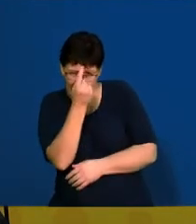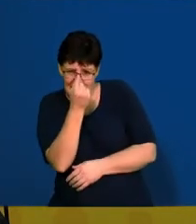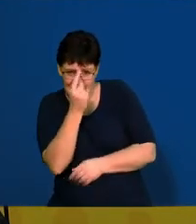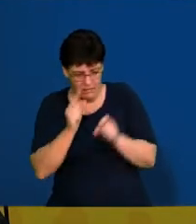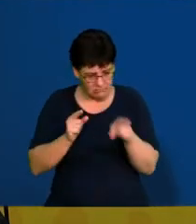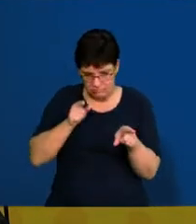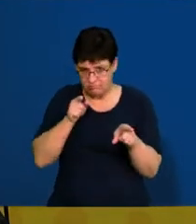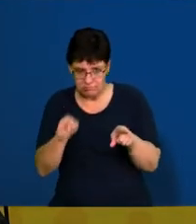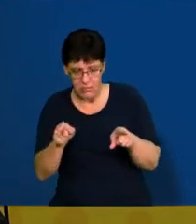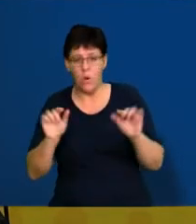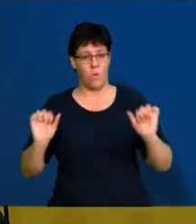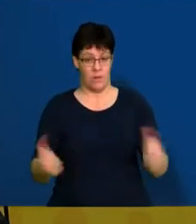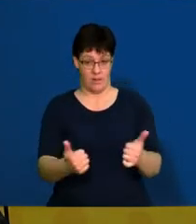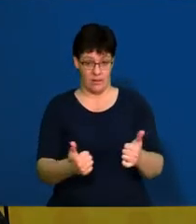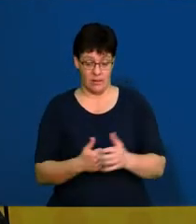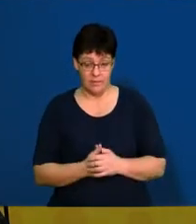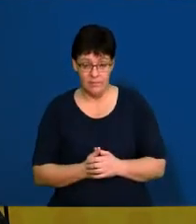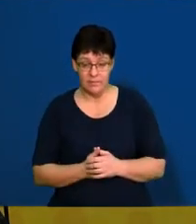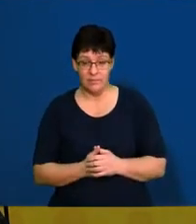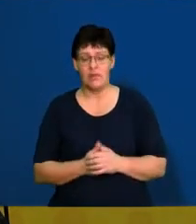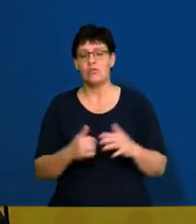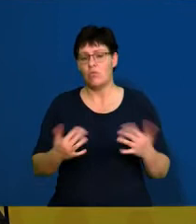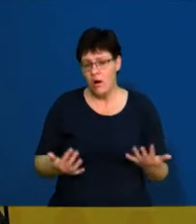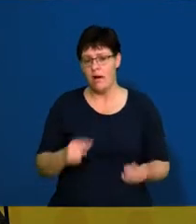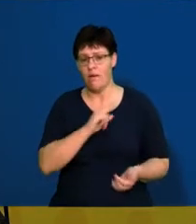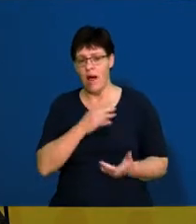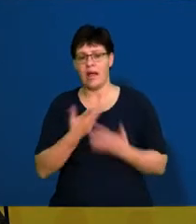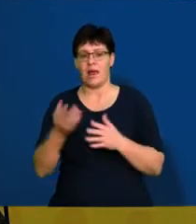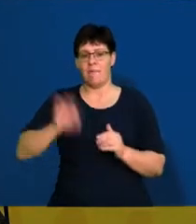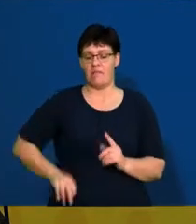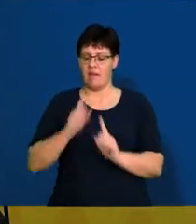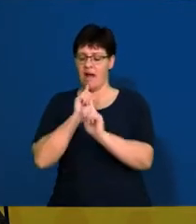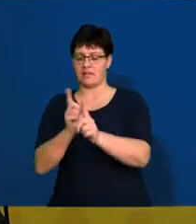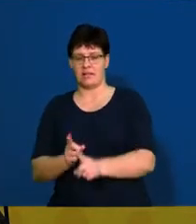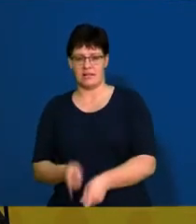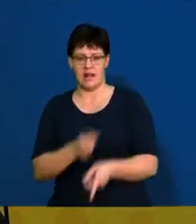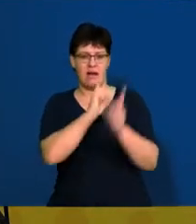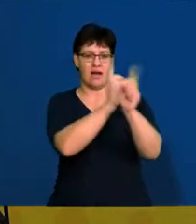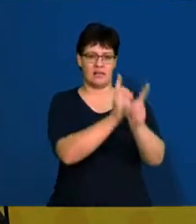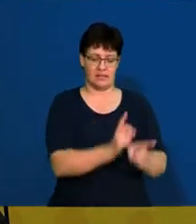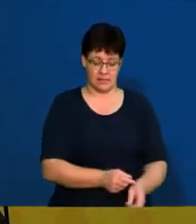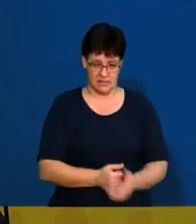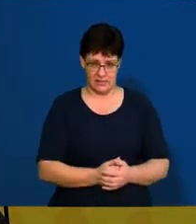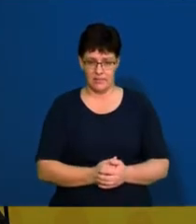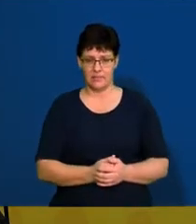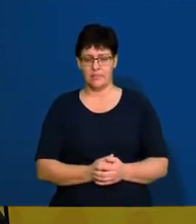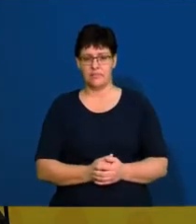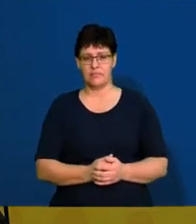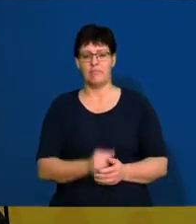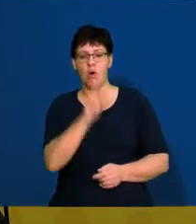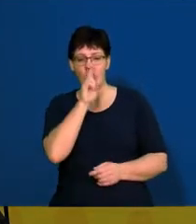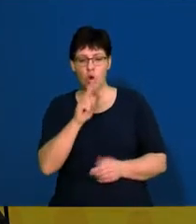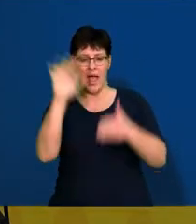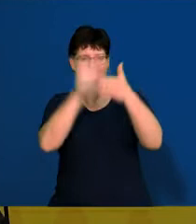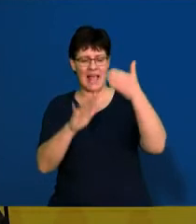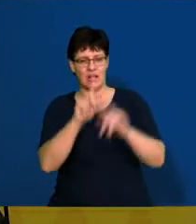particular sections really, really well so that you can benefit from that there. Now, if you look, your essay